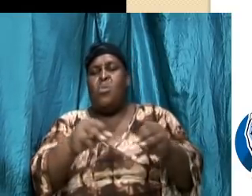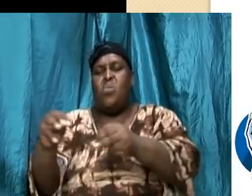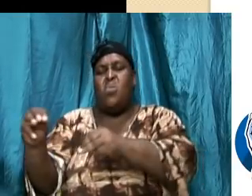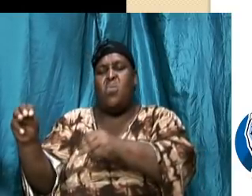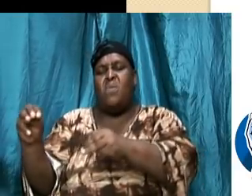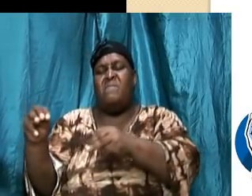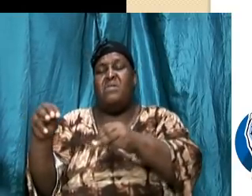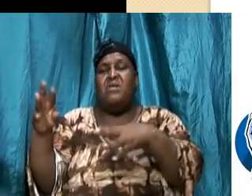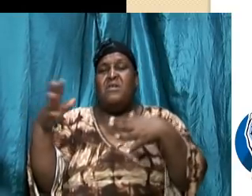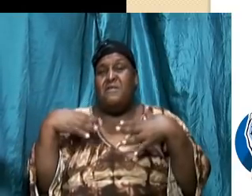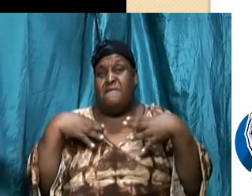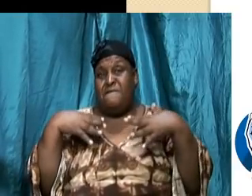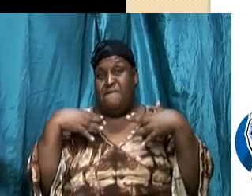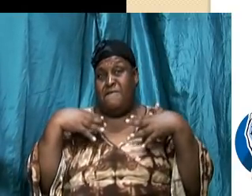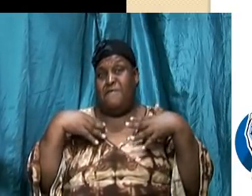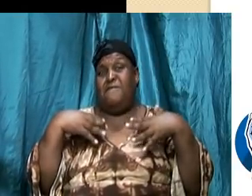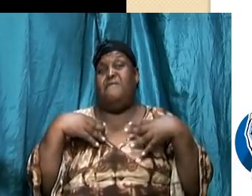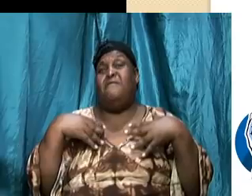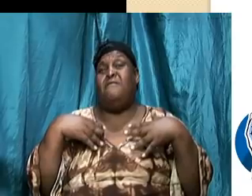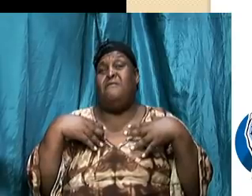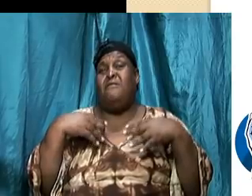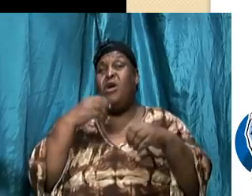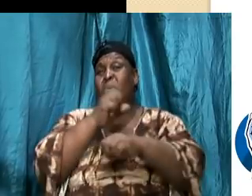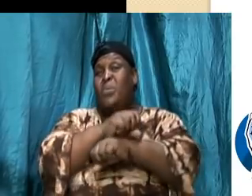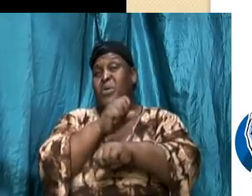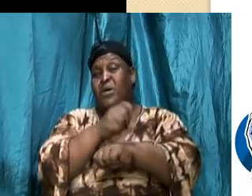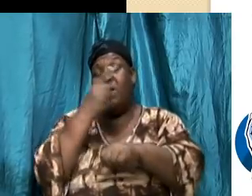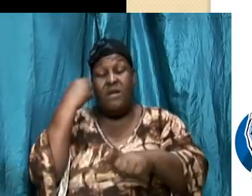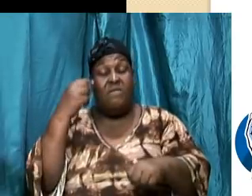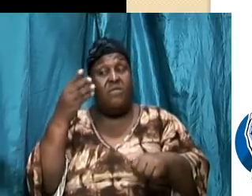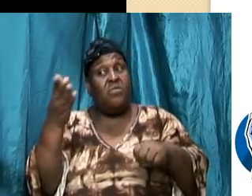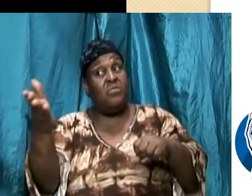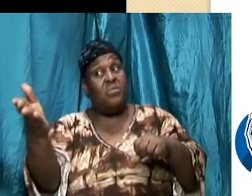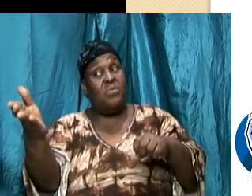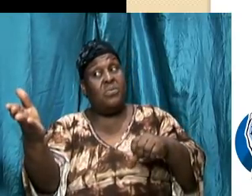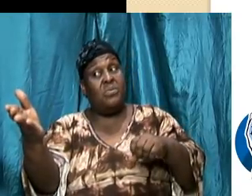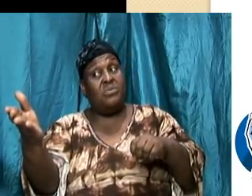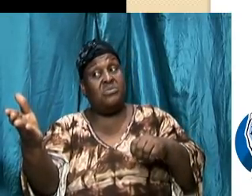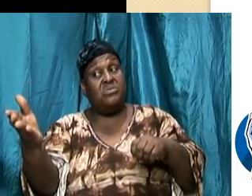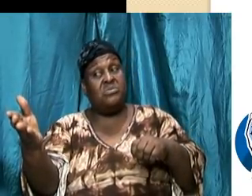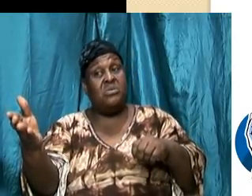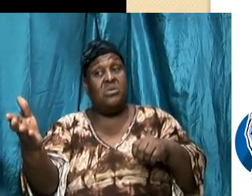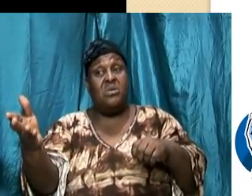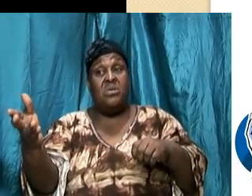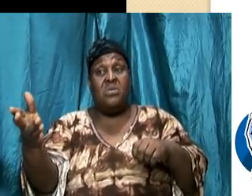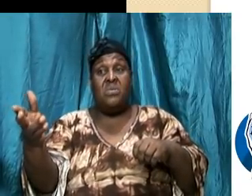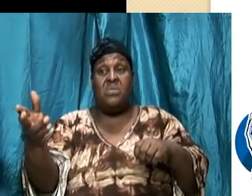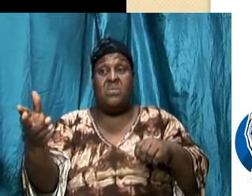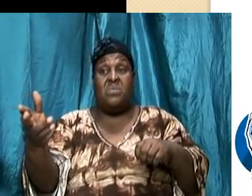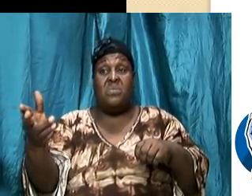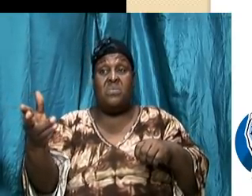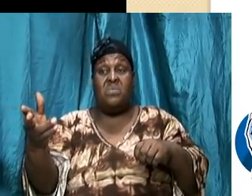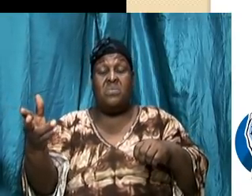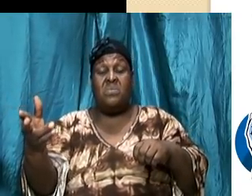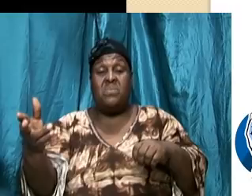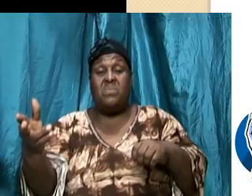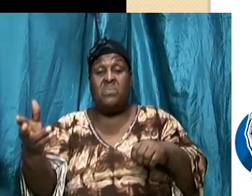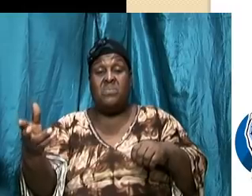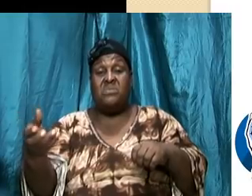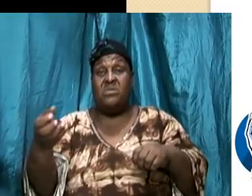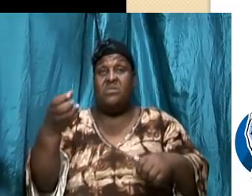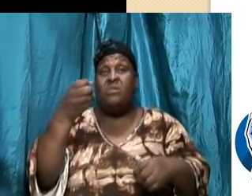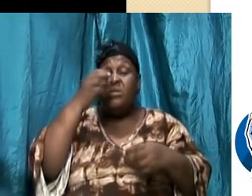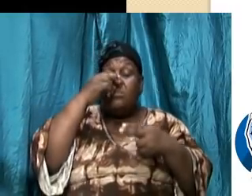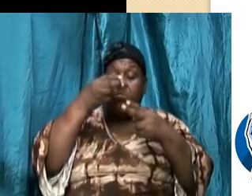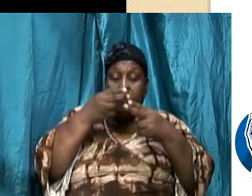sphere of existence and operation for those that were hooked on drugs we didn't even have the desire for drugs again